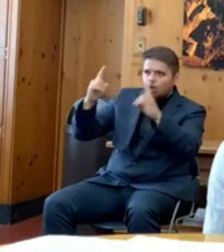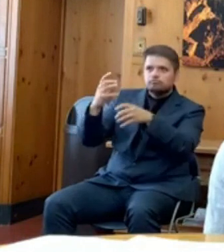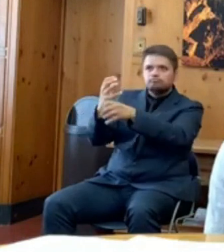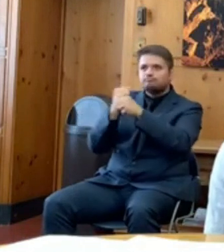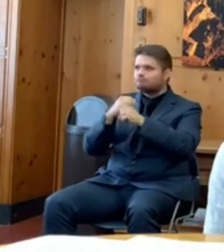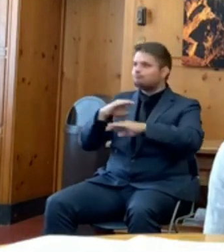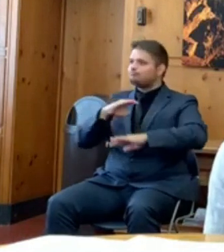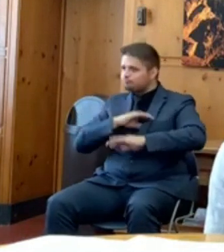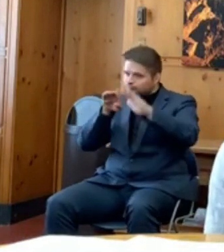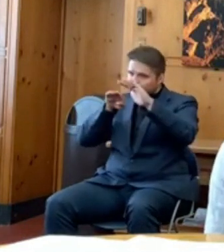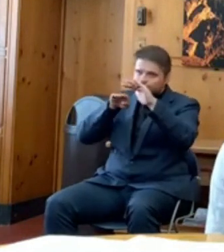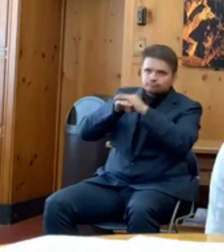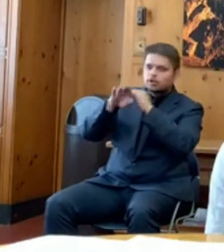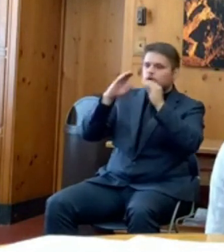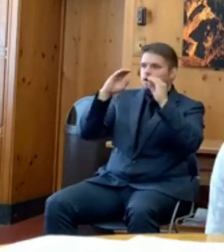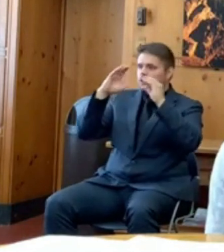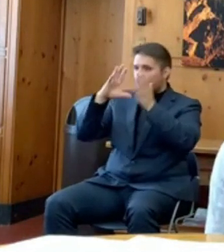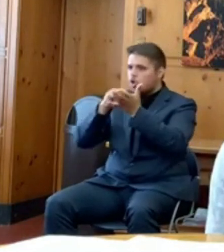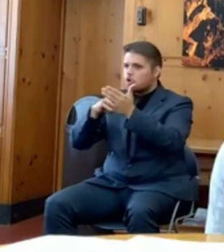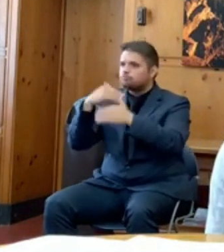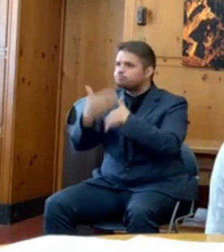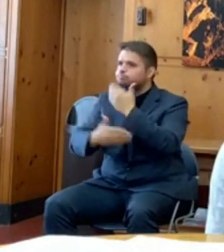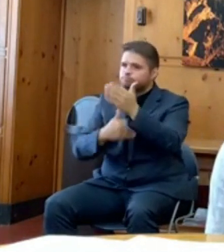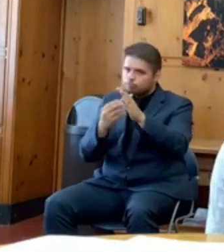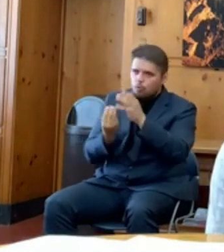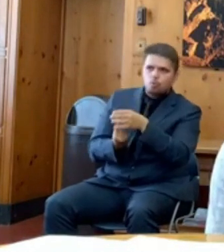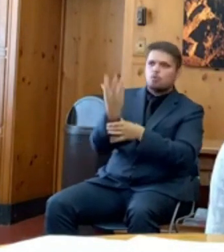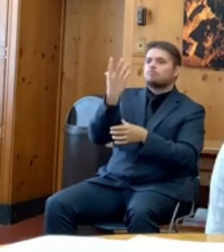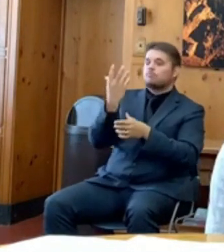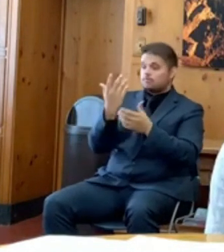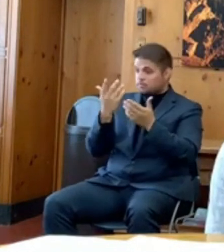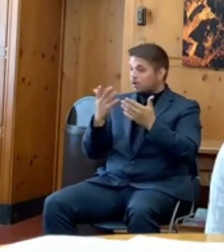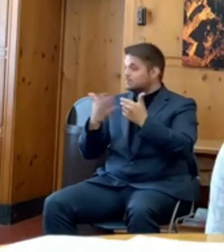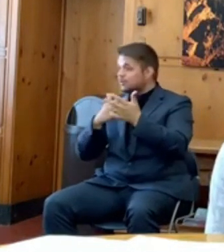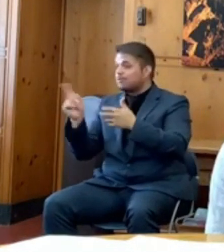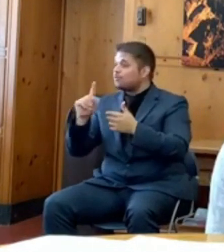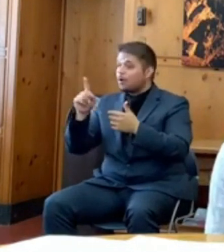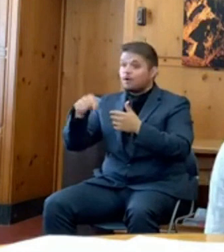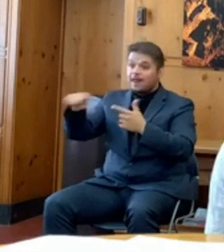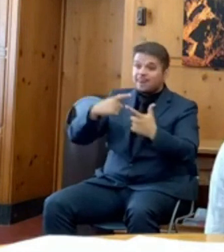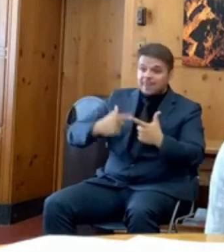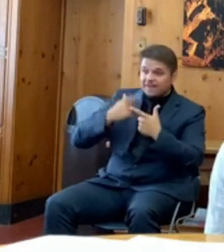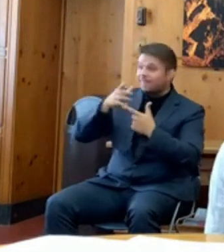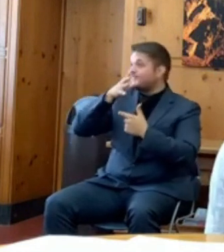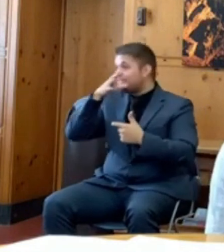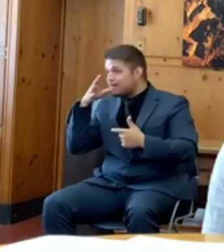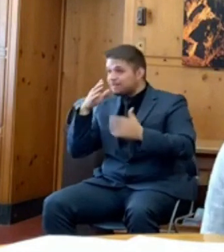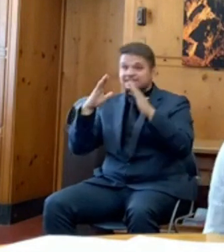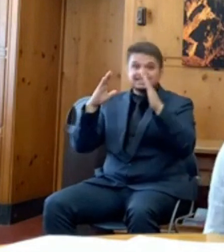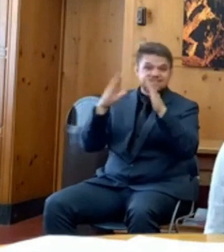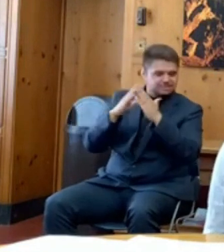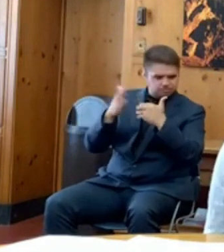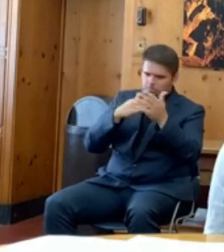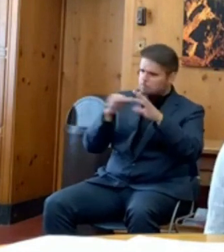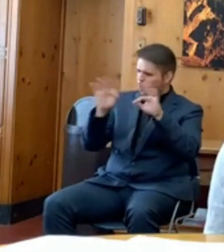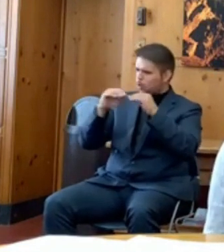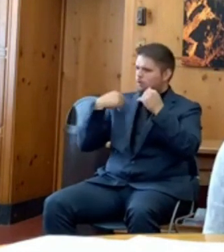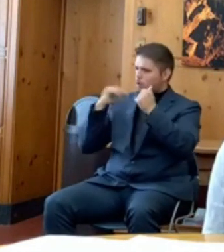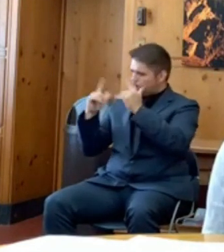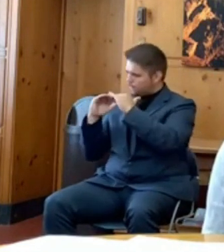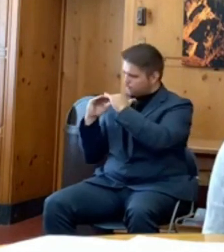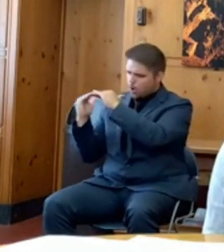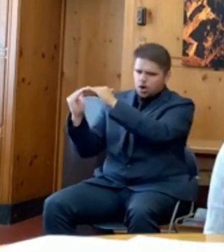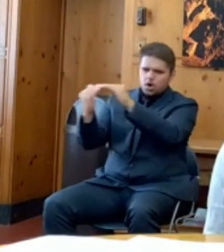of who they are or where they live, have access to a high-quality education. I'm absolutely committed to making sure that our students